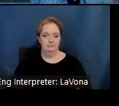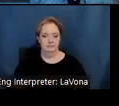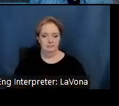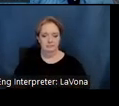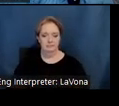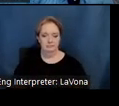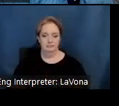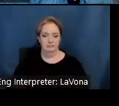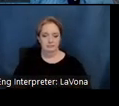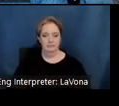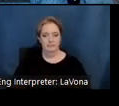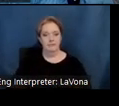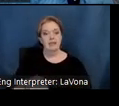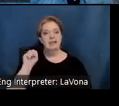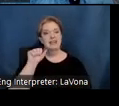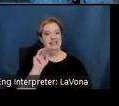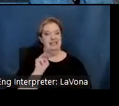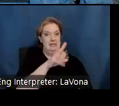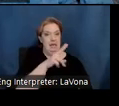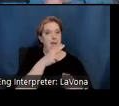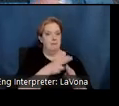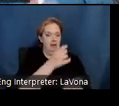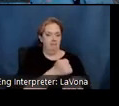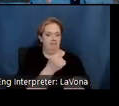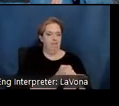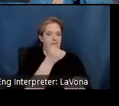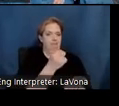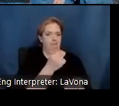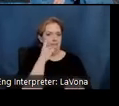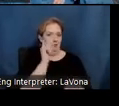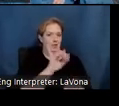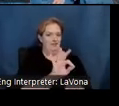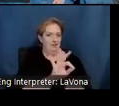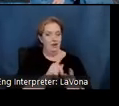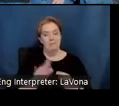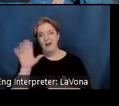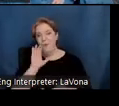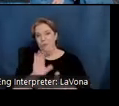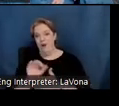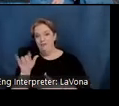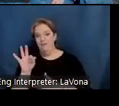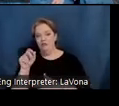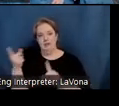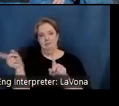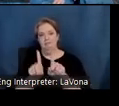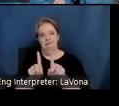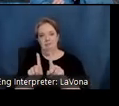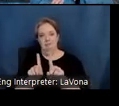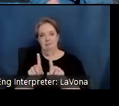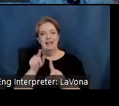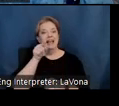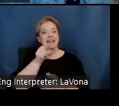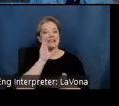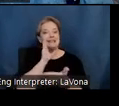Sam's name was on the furniture, but Alfreda was always at his side, even as in this picture when her back was to the camera.